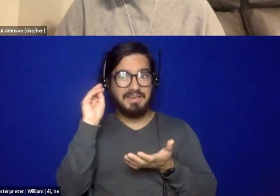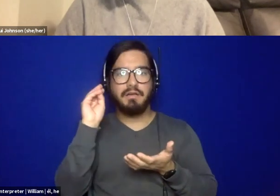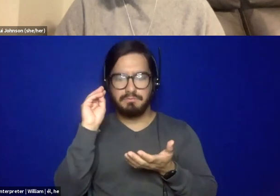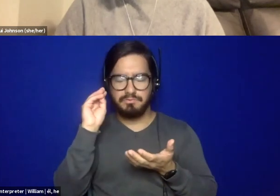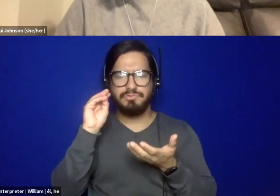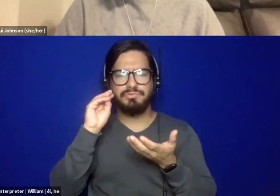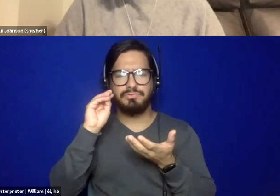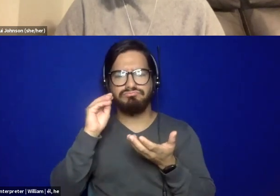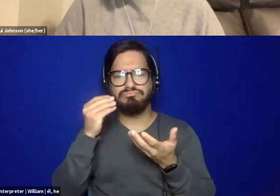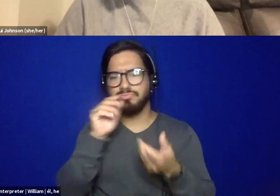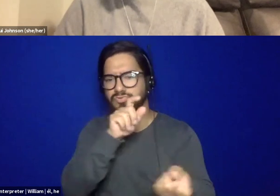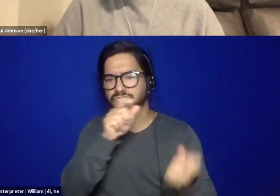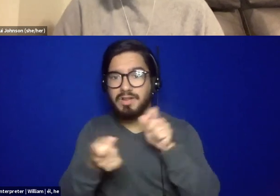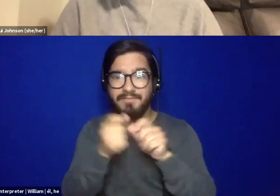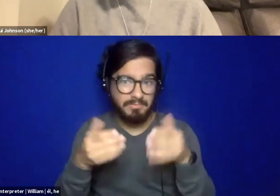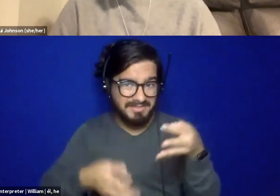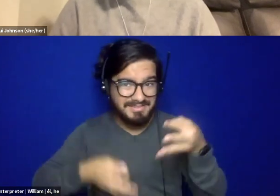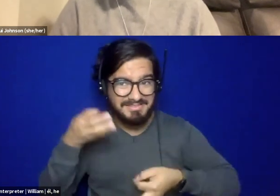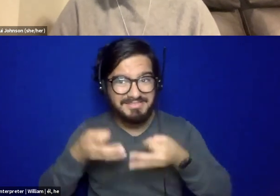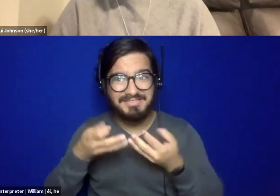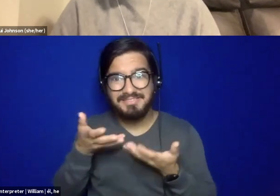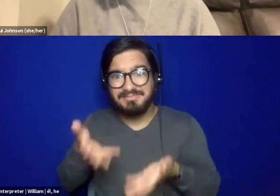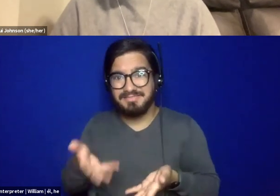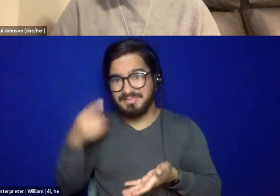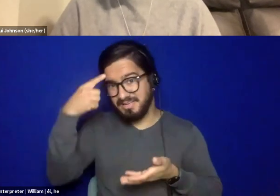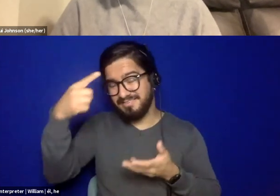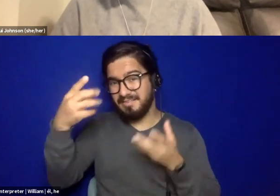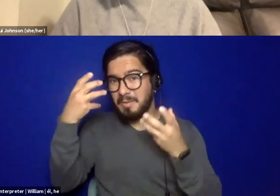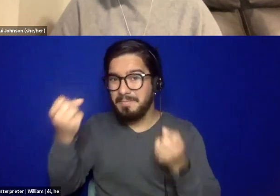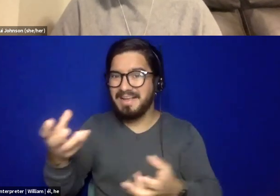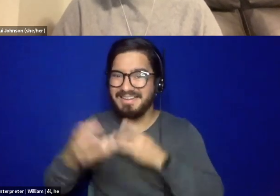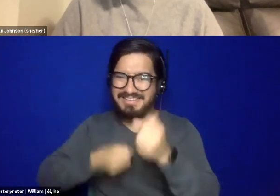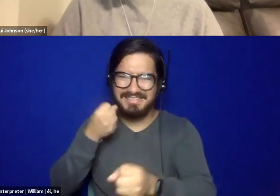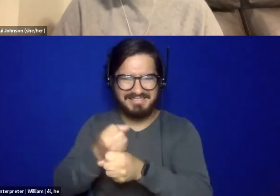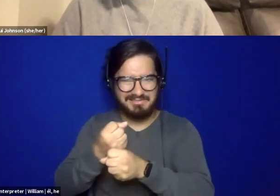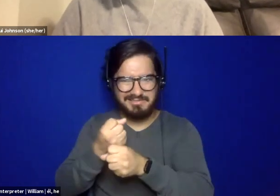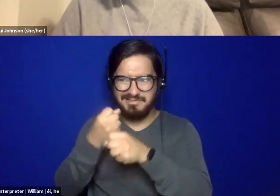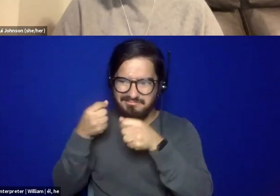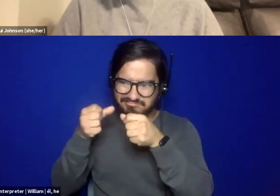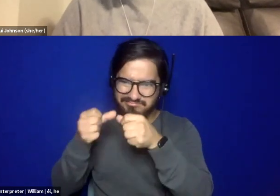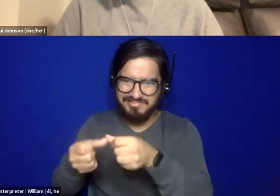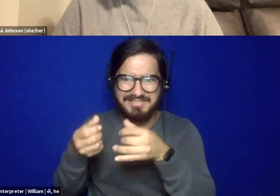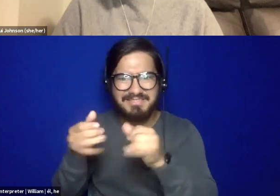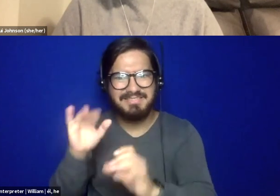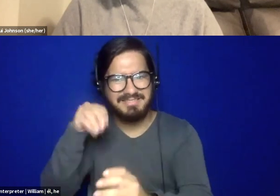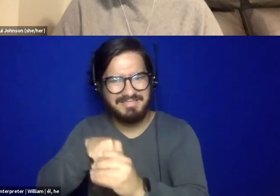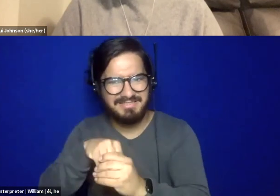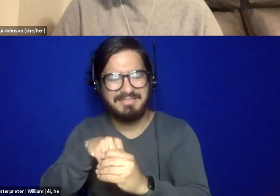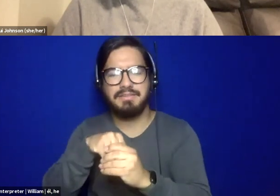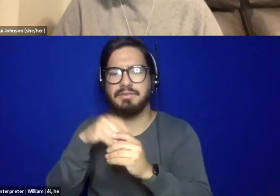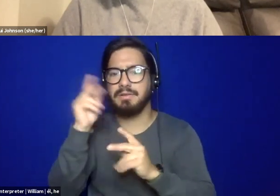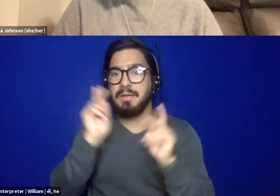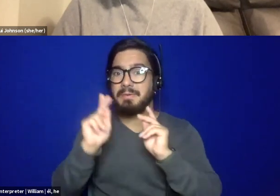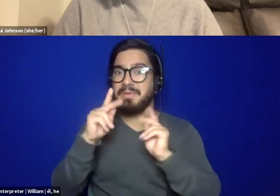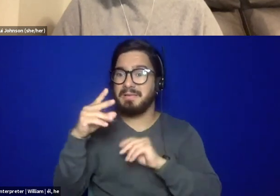justice that's existed for generations of people coming together to solve issues outside of systems, um, to